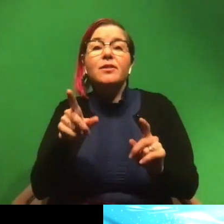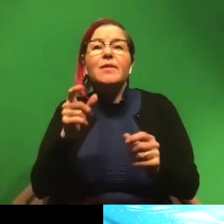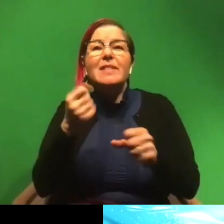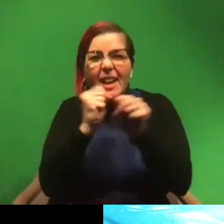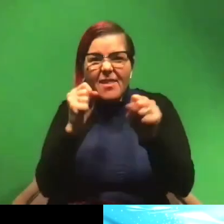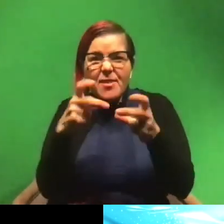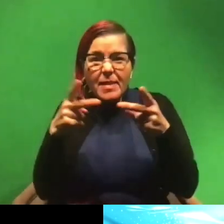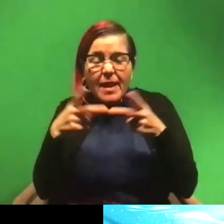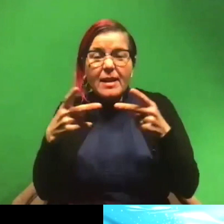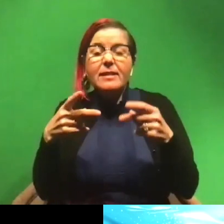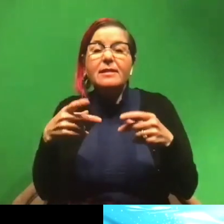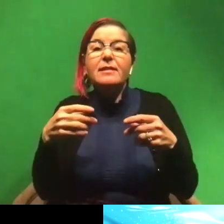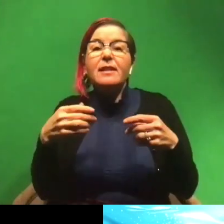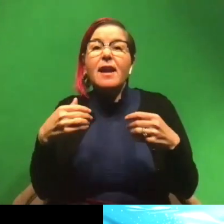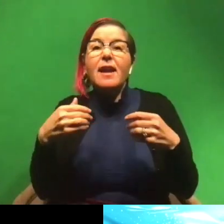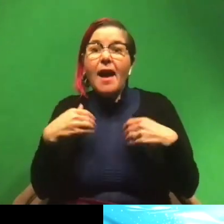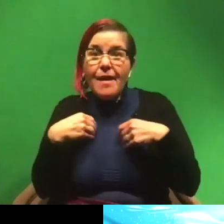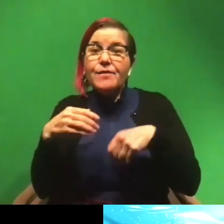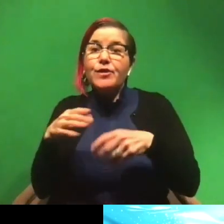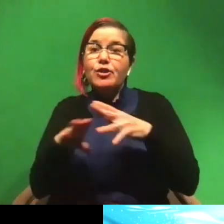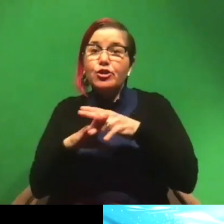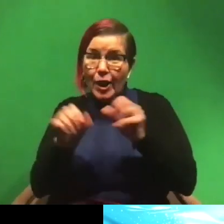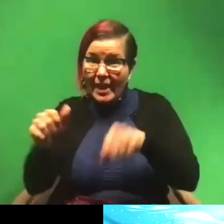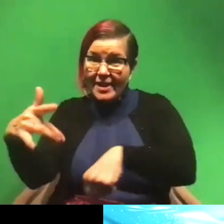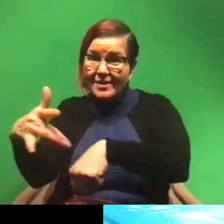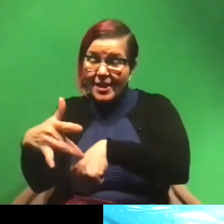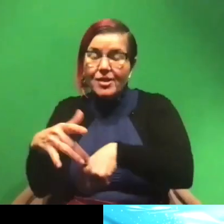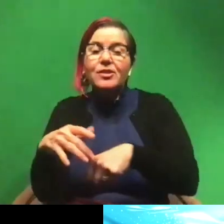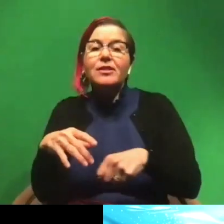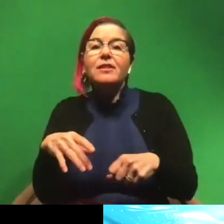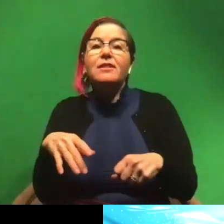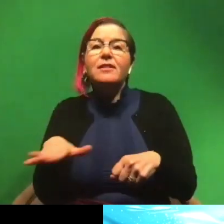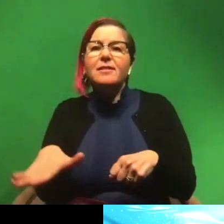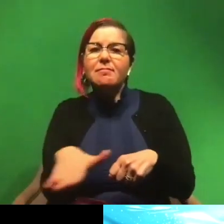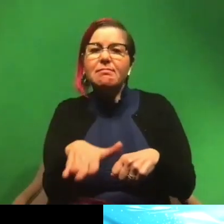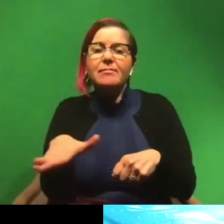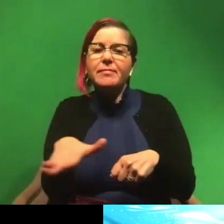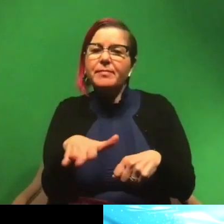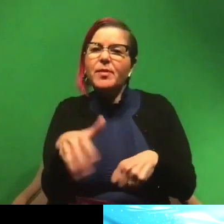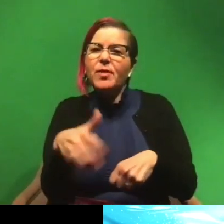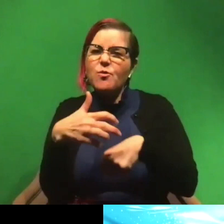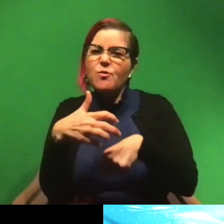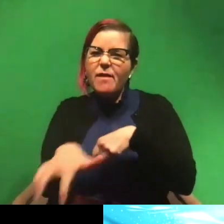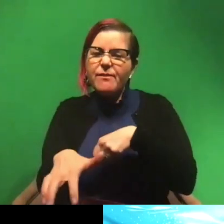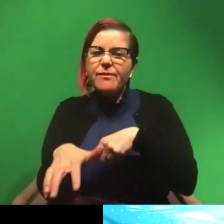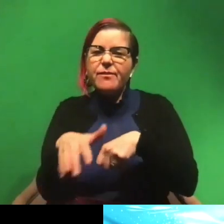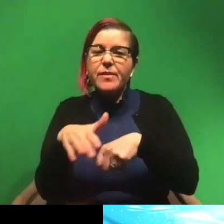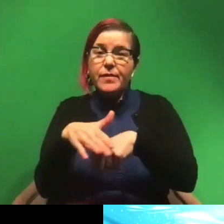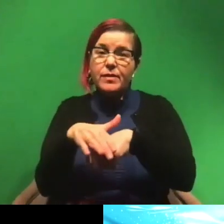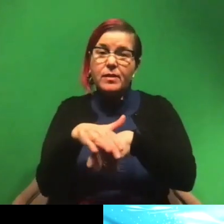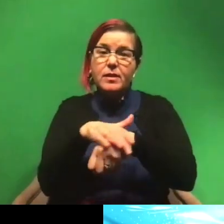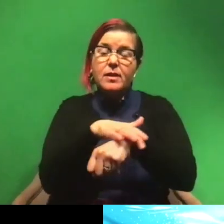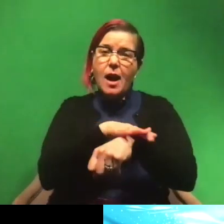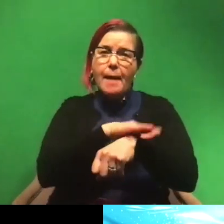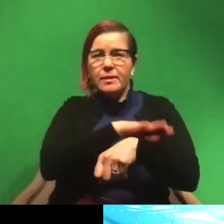there's captive sharks and you were able to touch them, uh, they are very rough if you run your hand in the